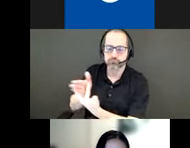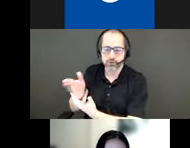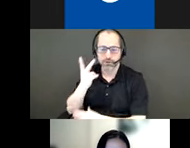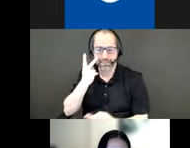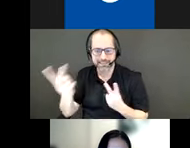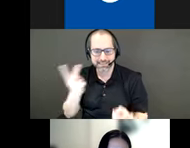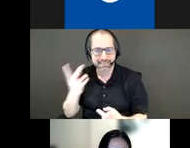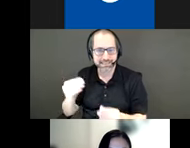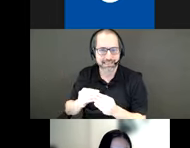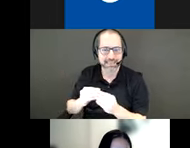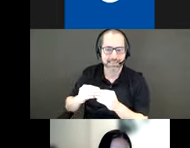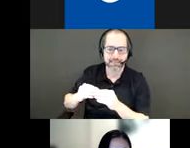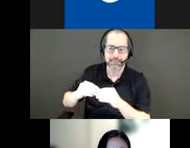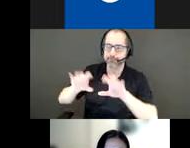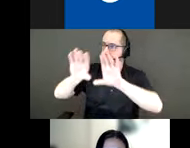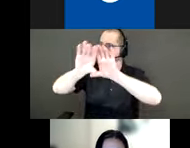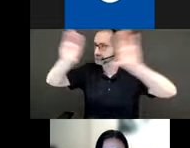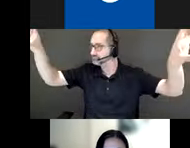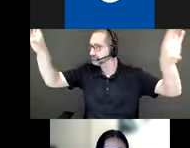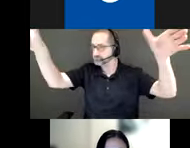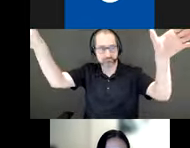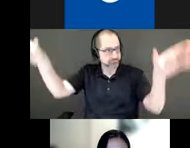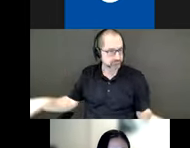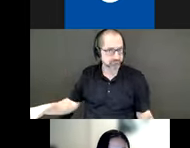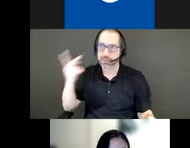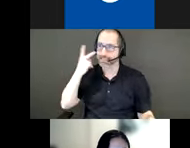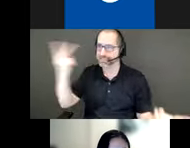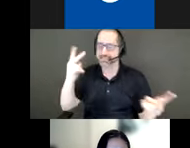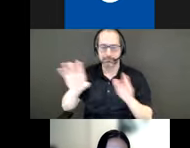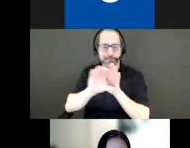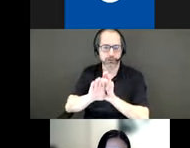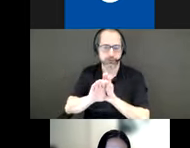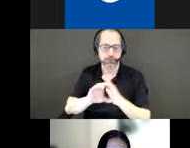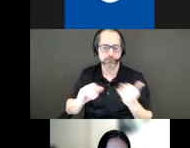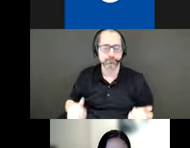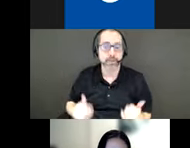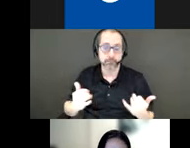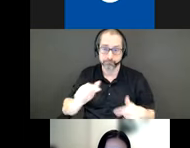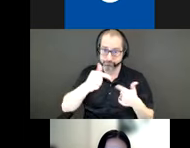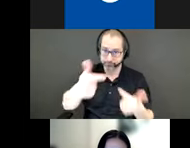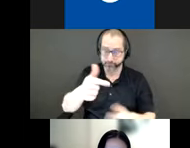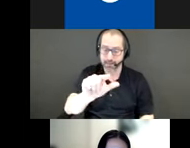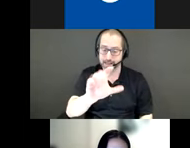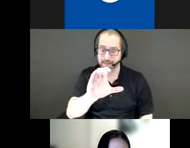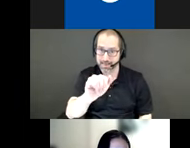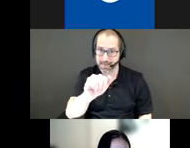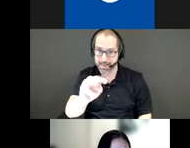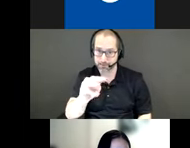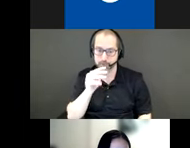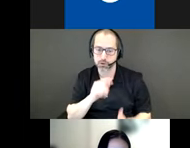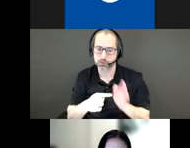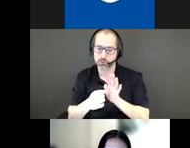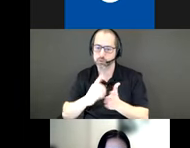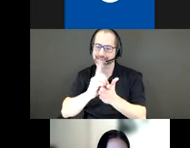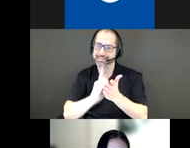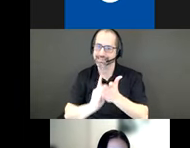bends and within the built installation and I'll pass it over to Kim who will walk through the design elements